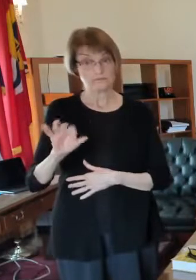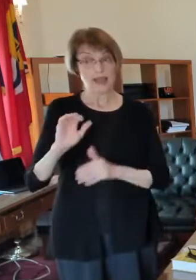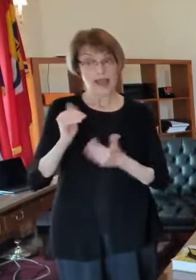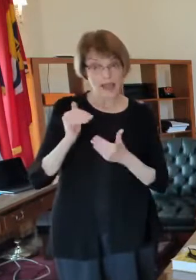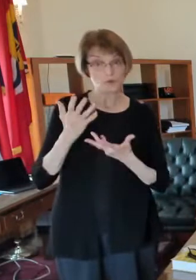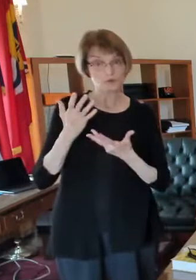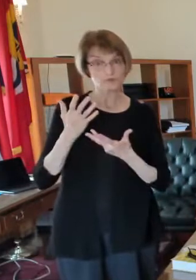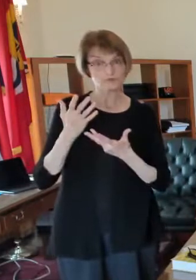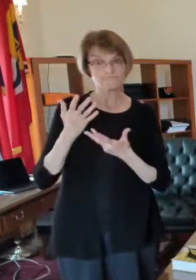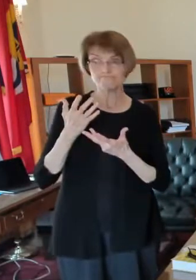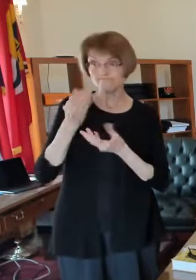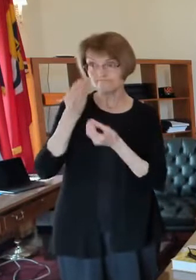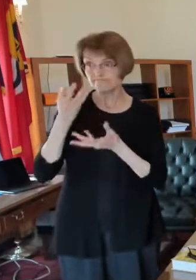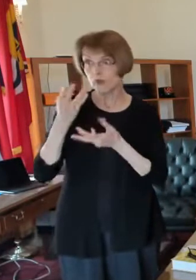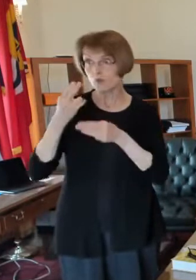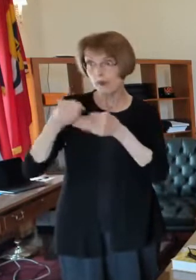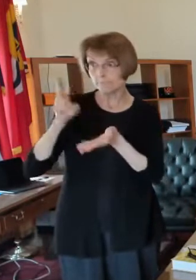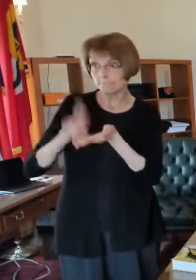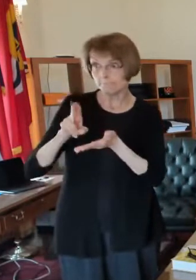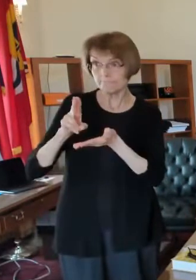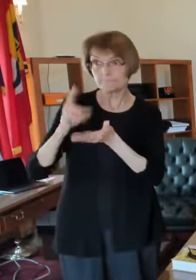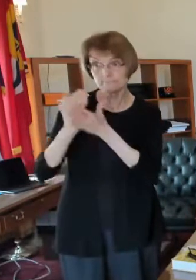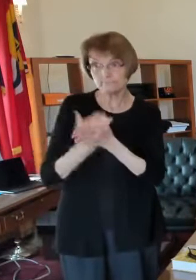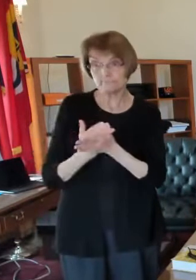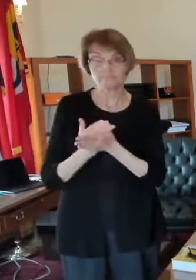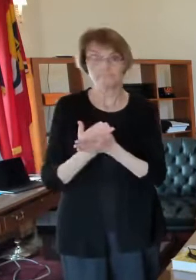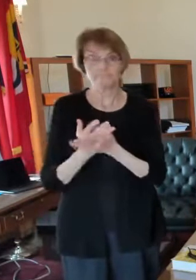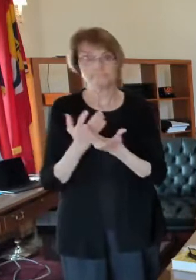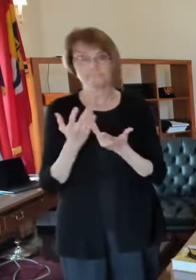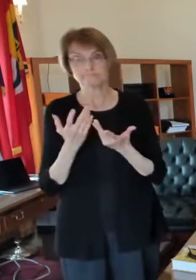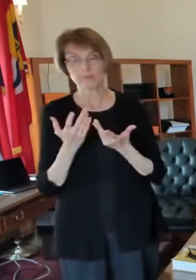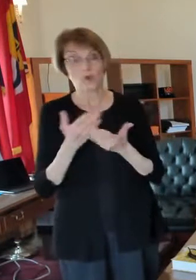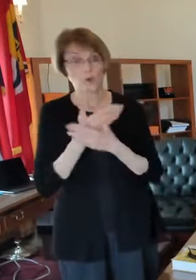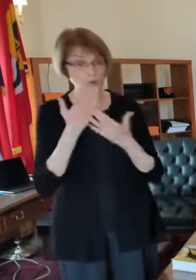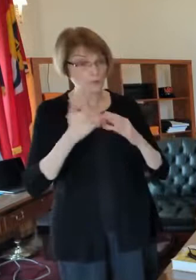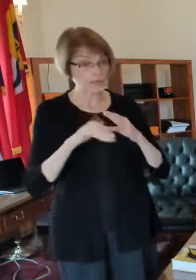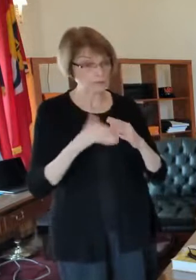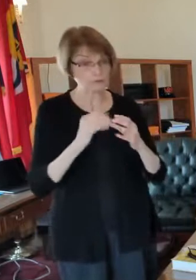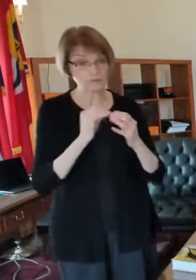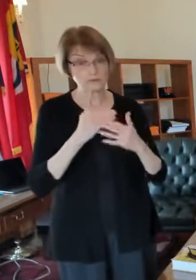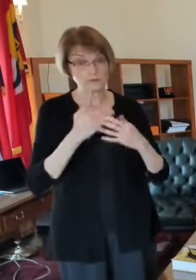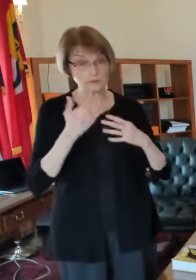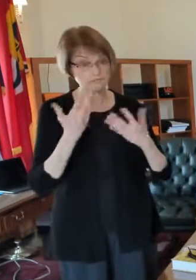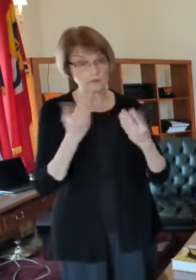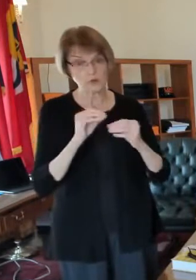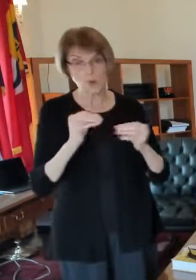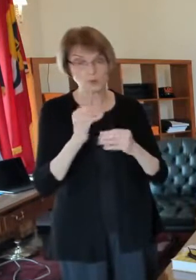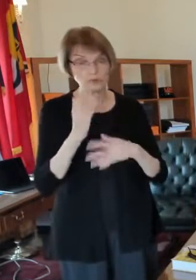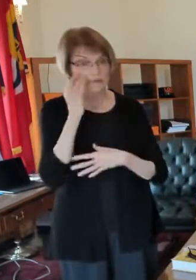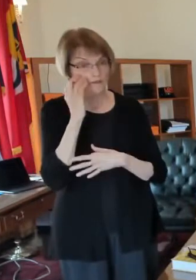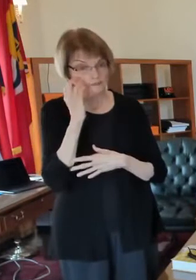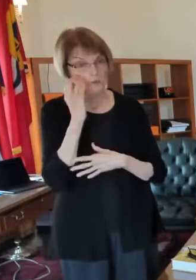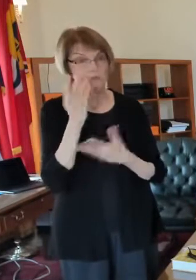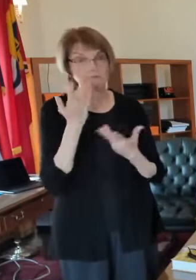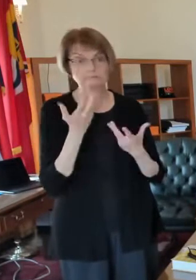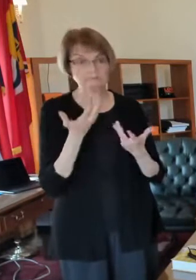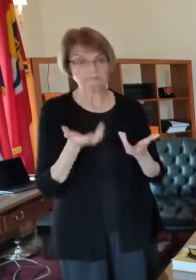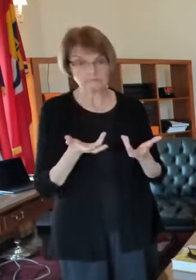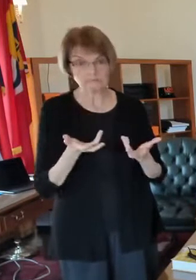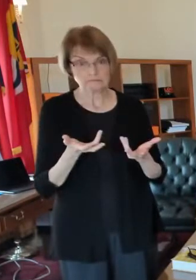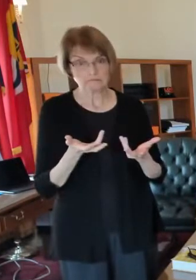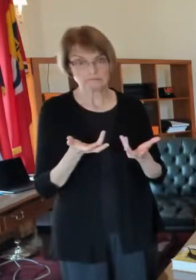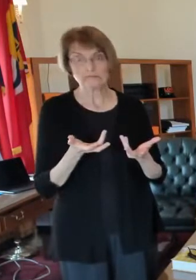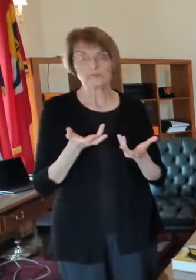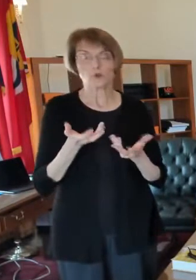on the list if uh if you weren't able to sign up via email or your cell phone number um so